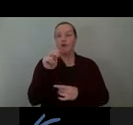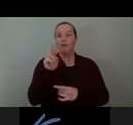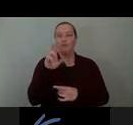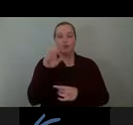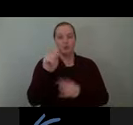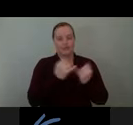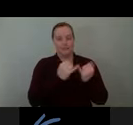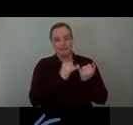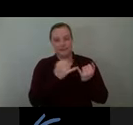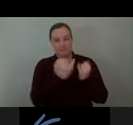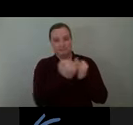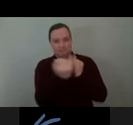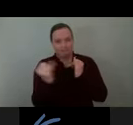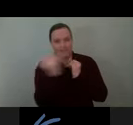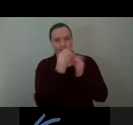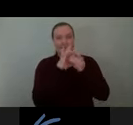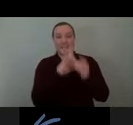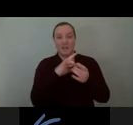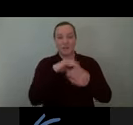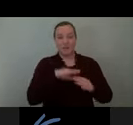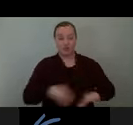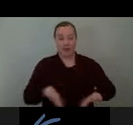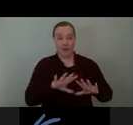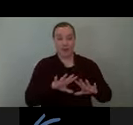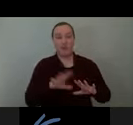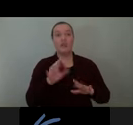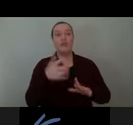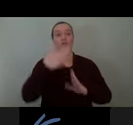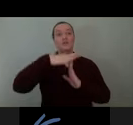bottom that hold rods in place that host those spinning elements